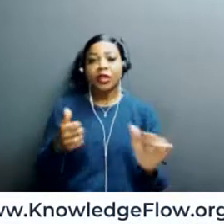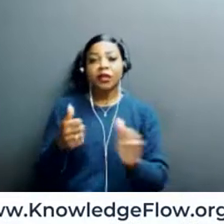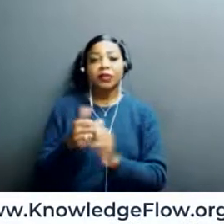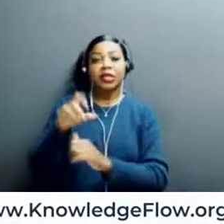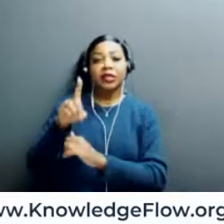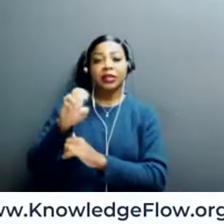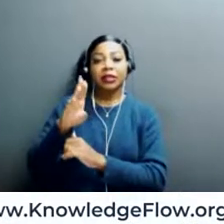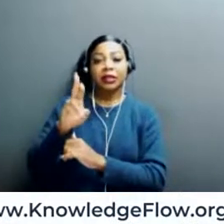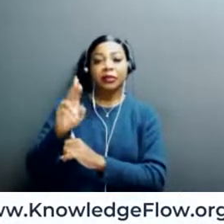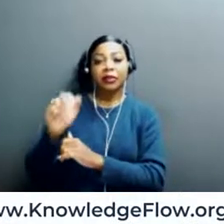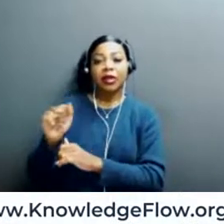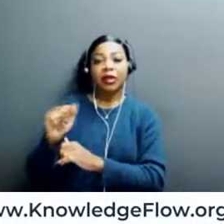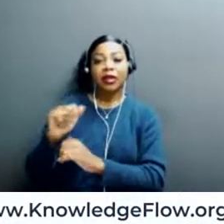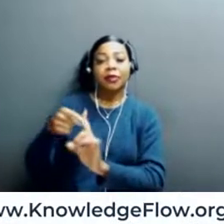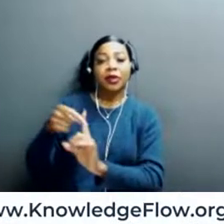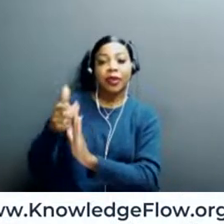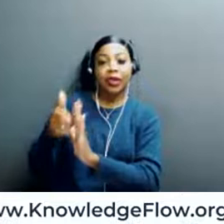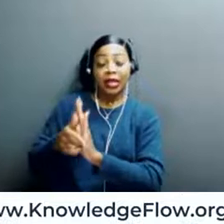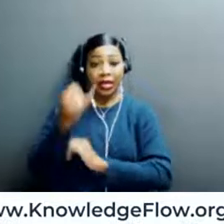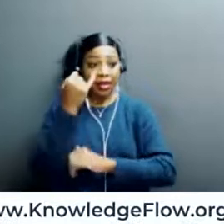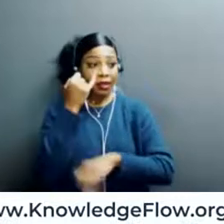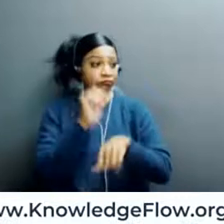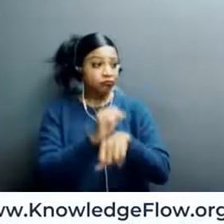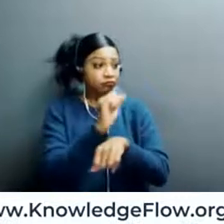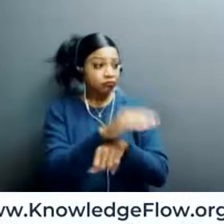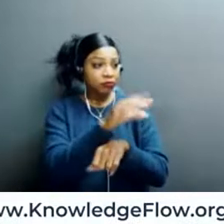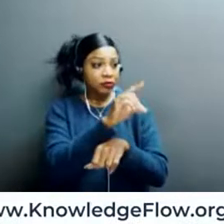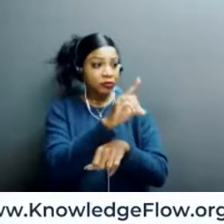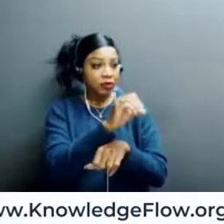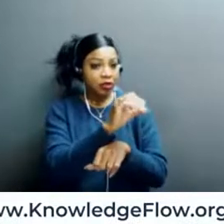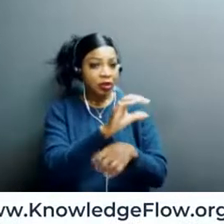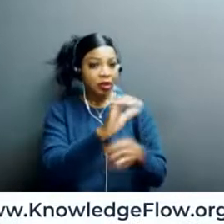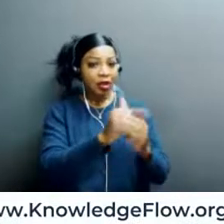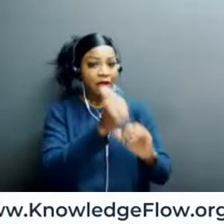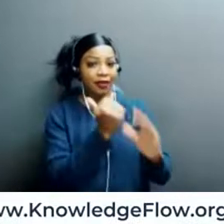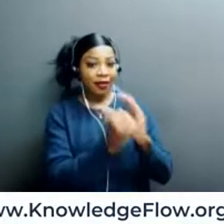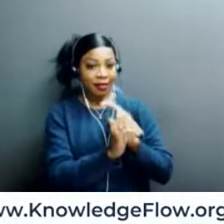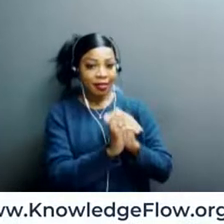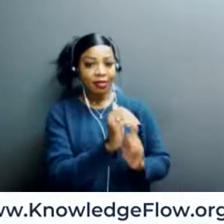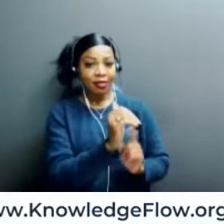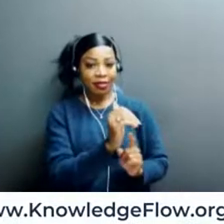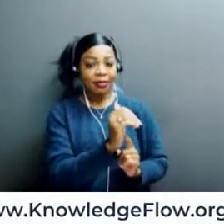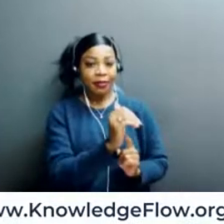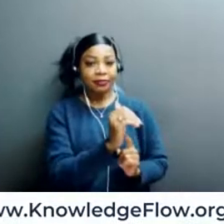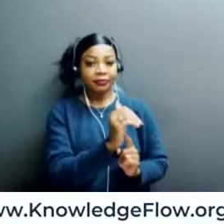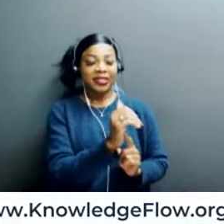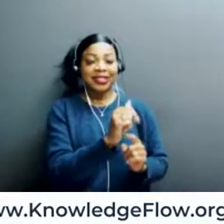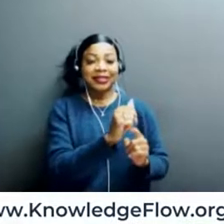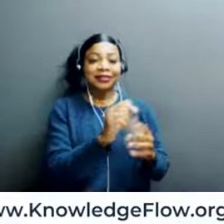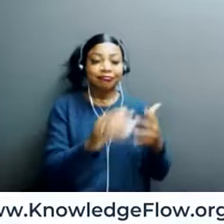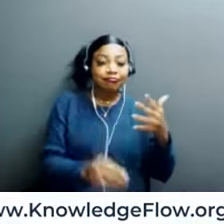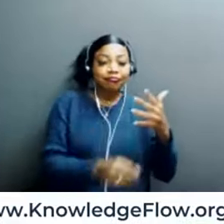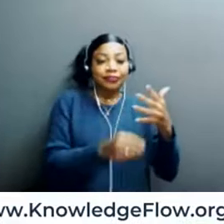legal, when you're sending documents by email, and this is not this is in addition to the other top five topics or